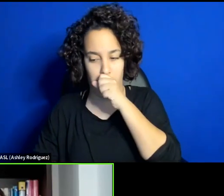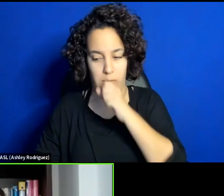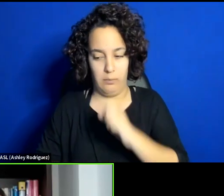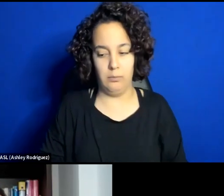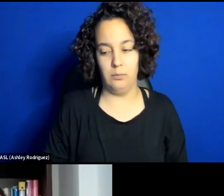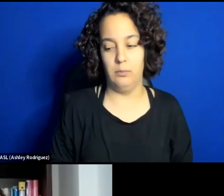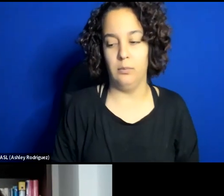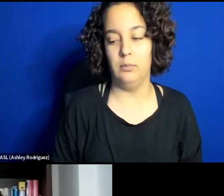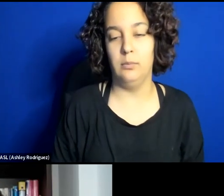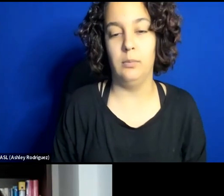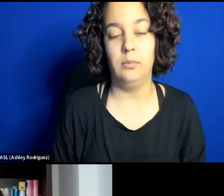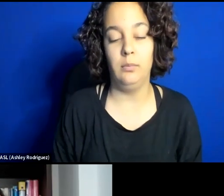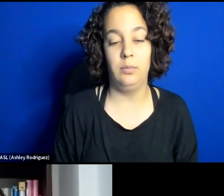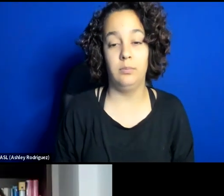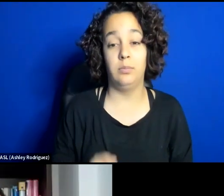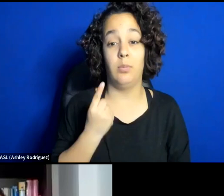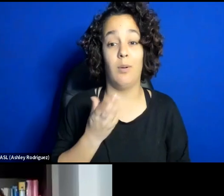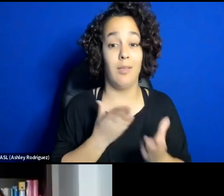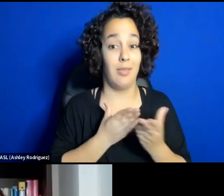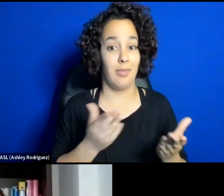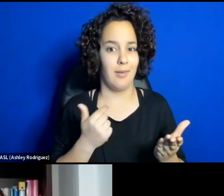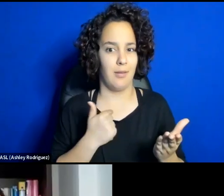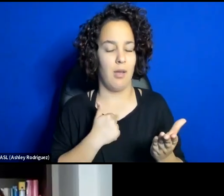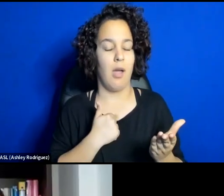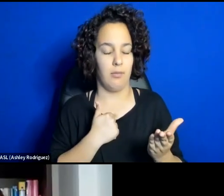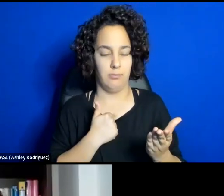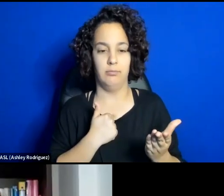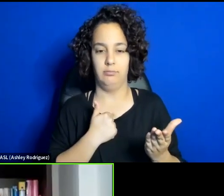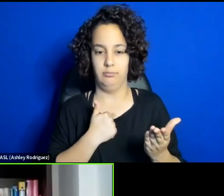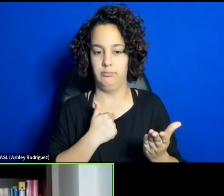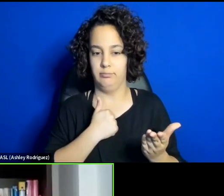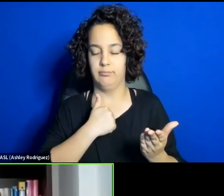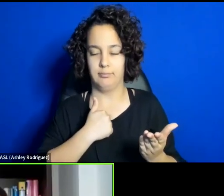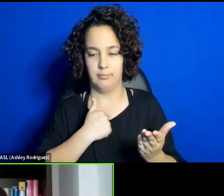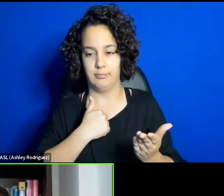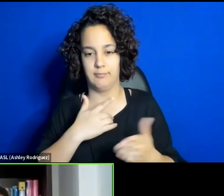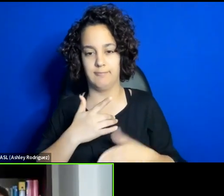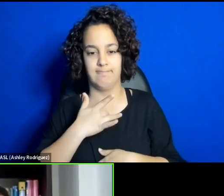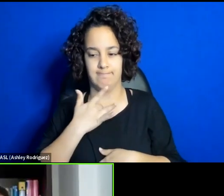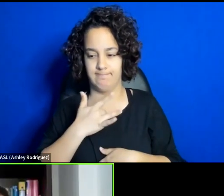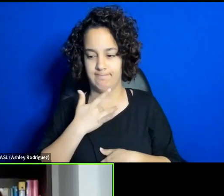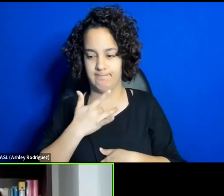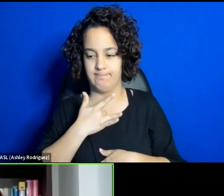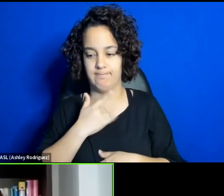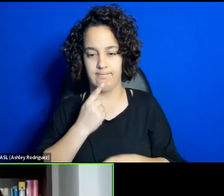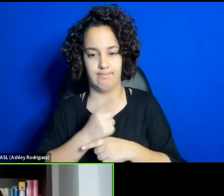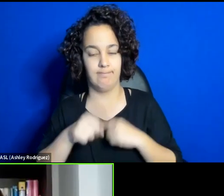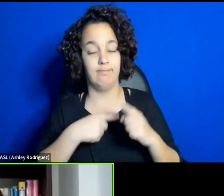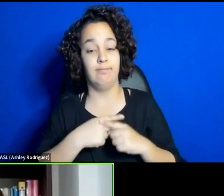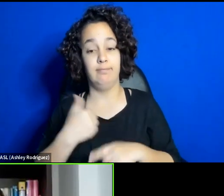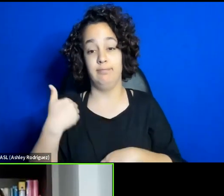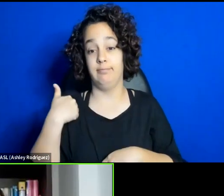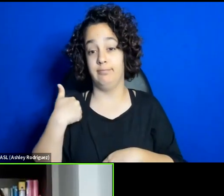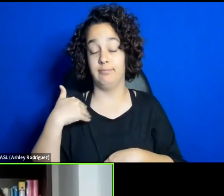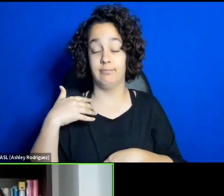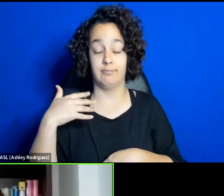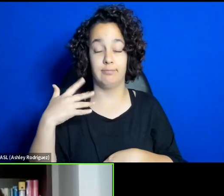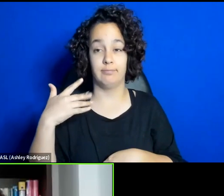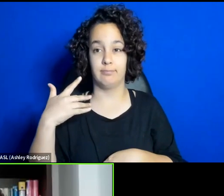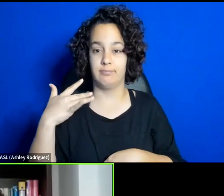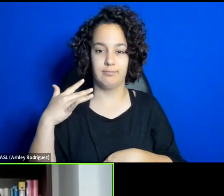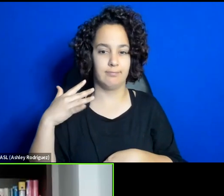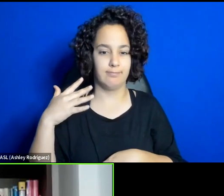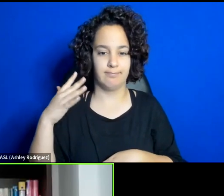Quite certain about is that in the past decades. Dr.